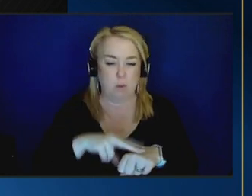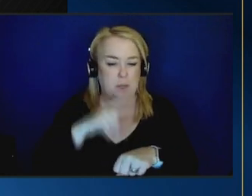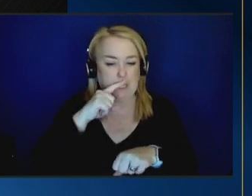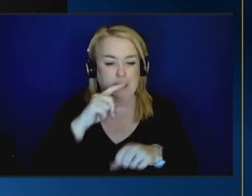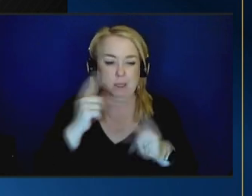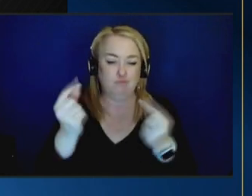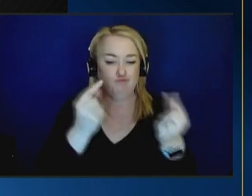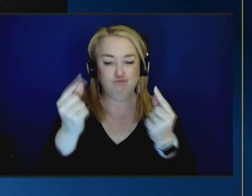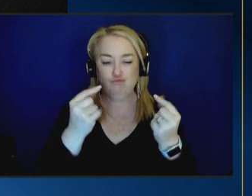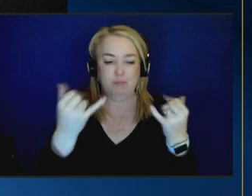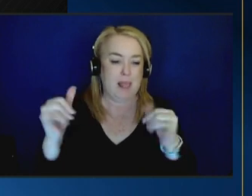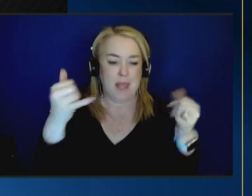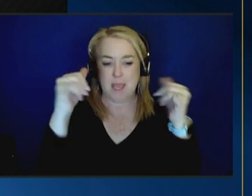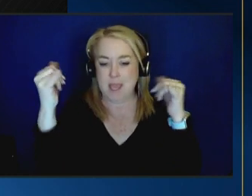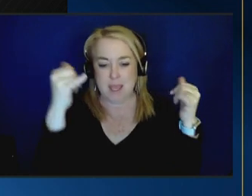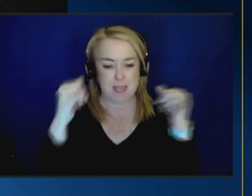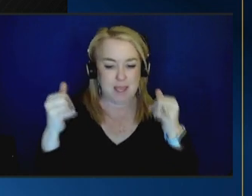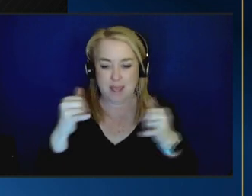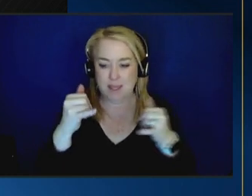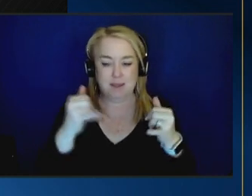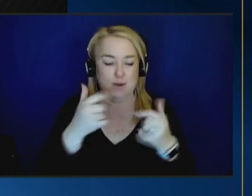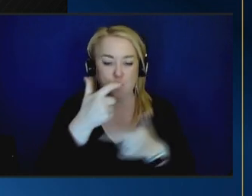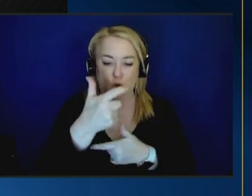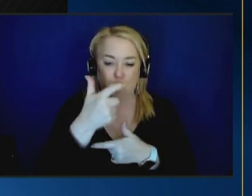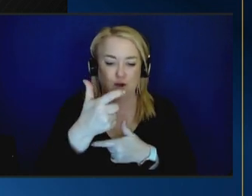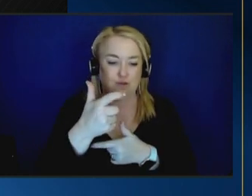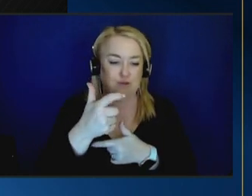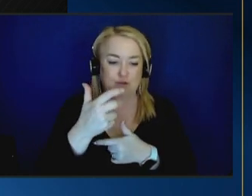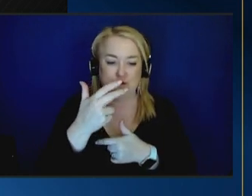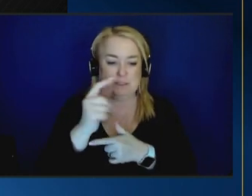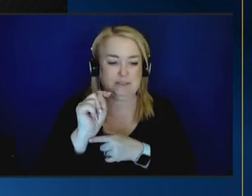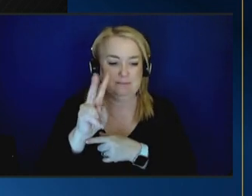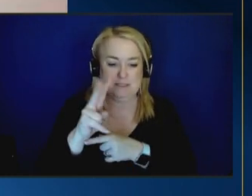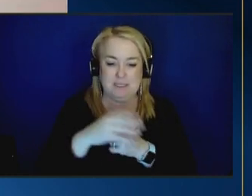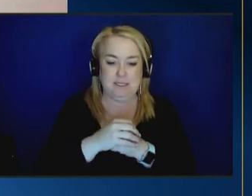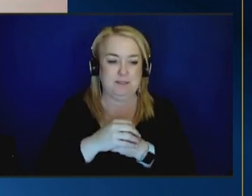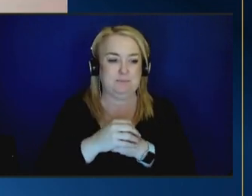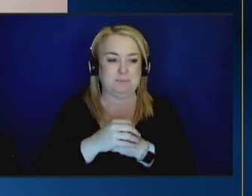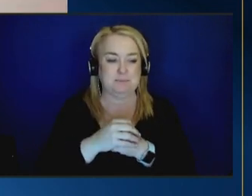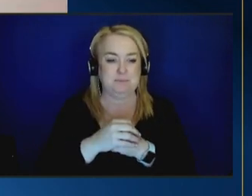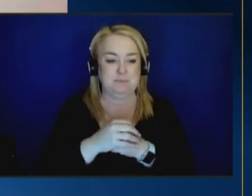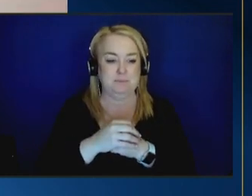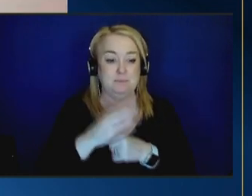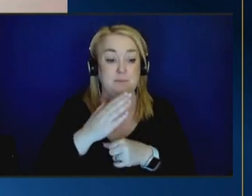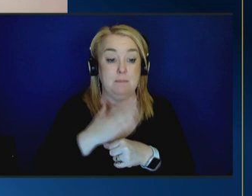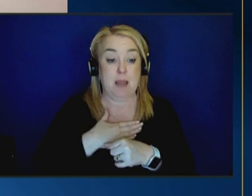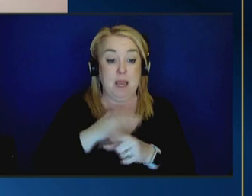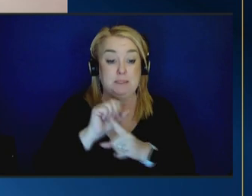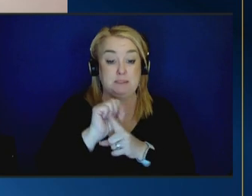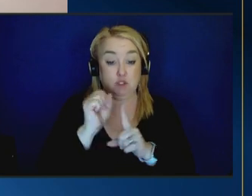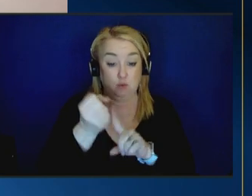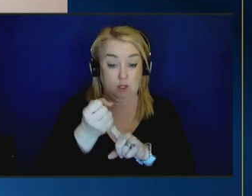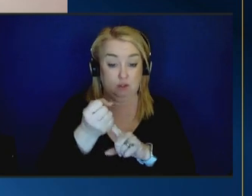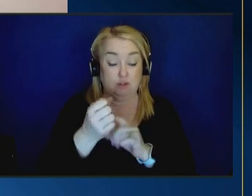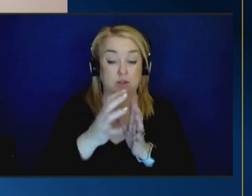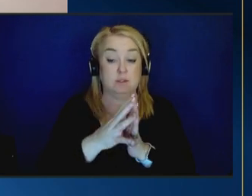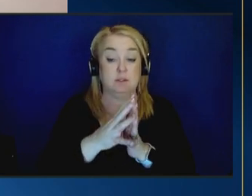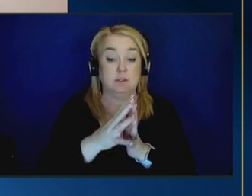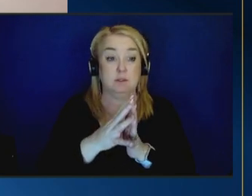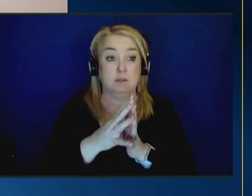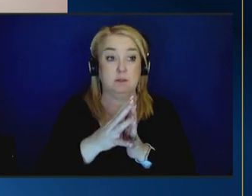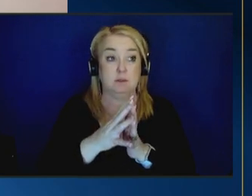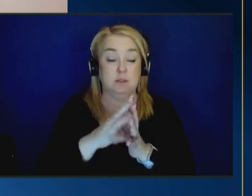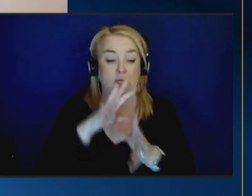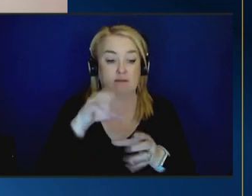play and watch cartoons on tv my situation and involved